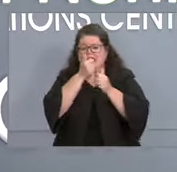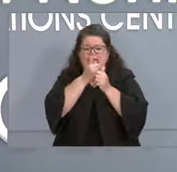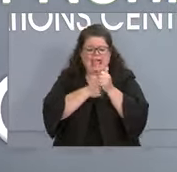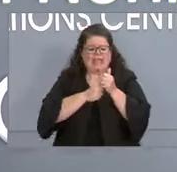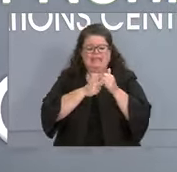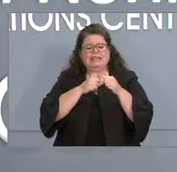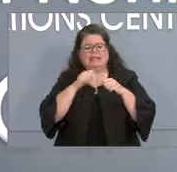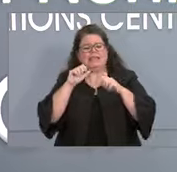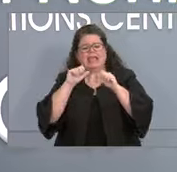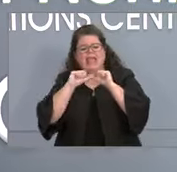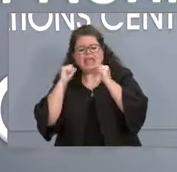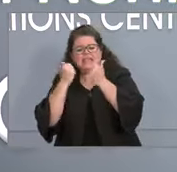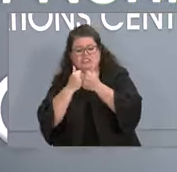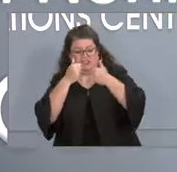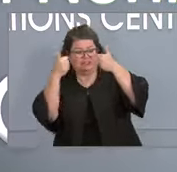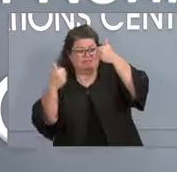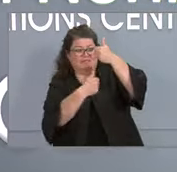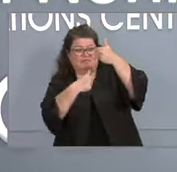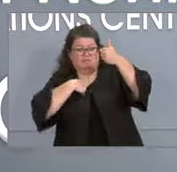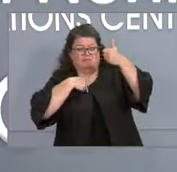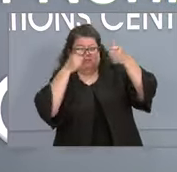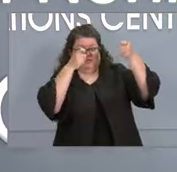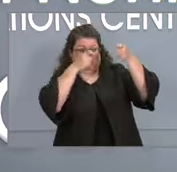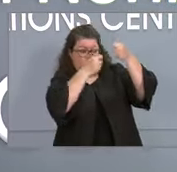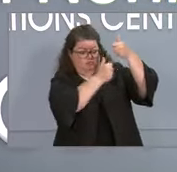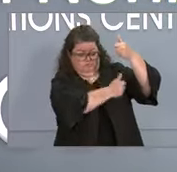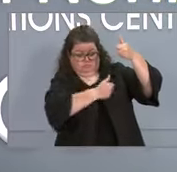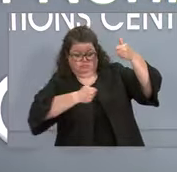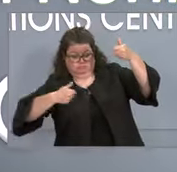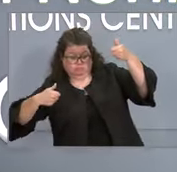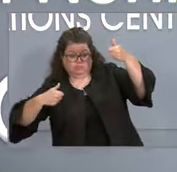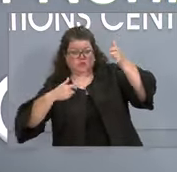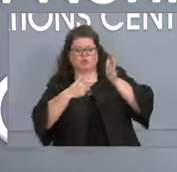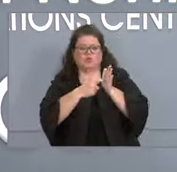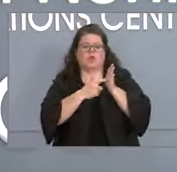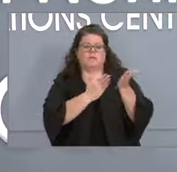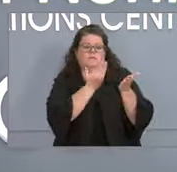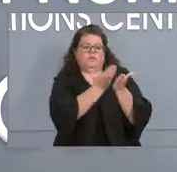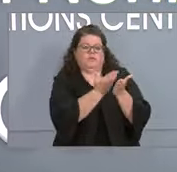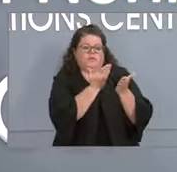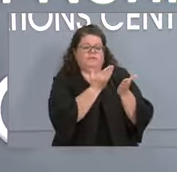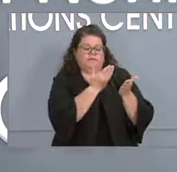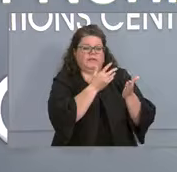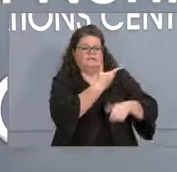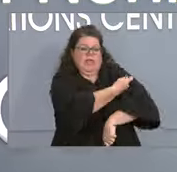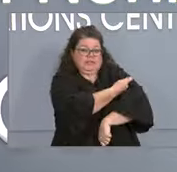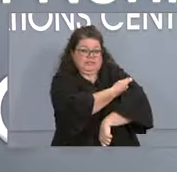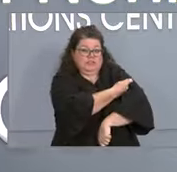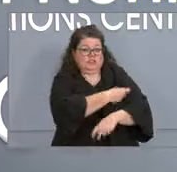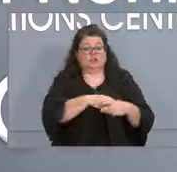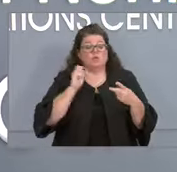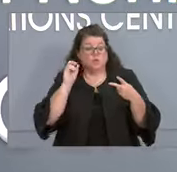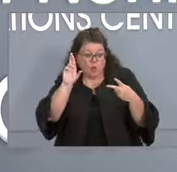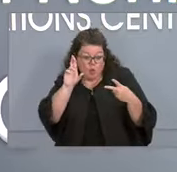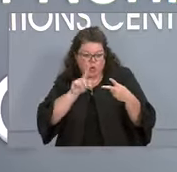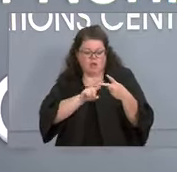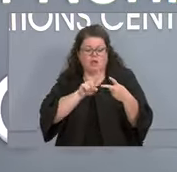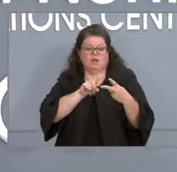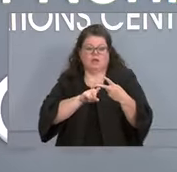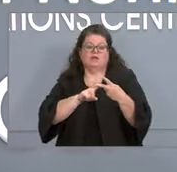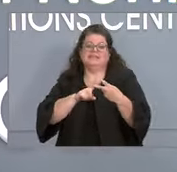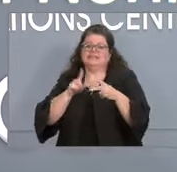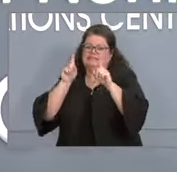working to require employees to verify that they've been vaccinated or either collect their weekly COVID test results.